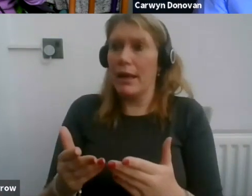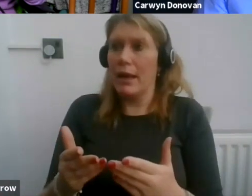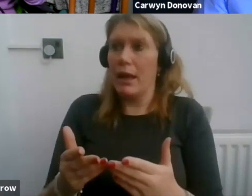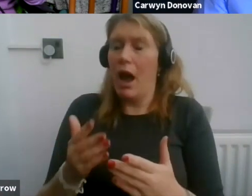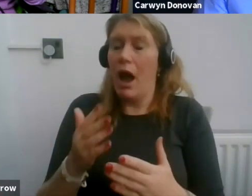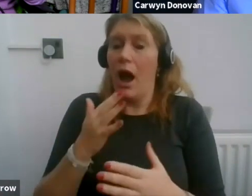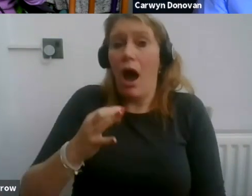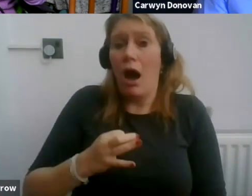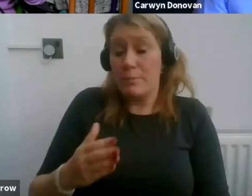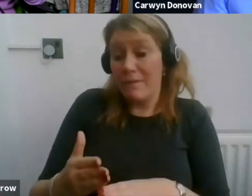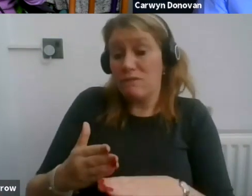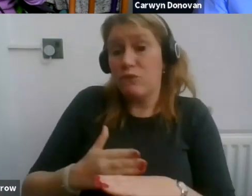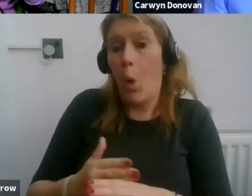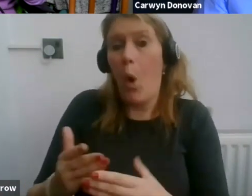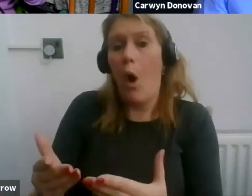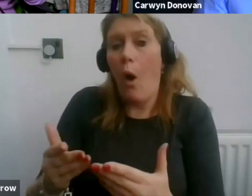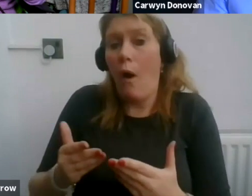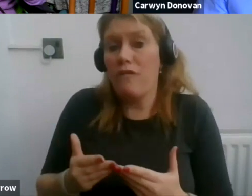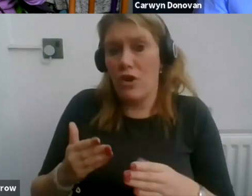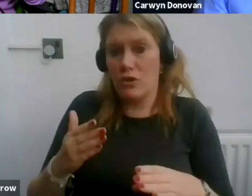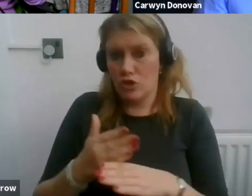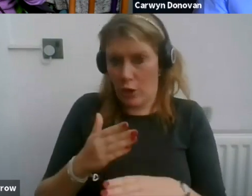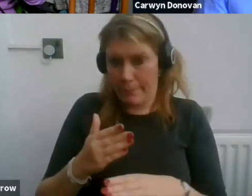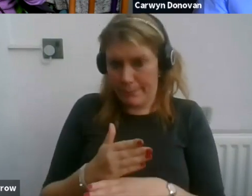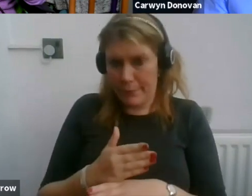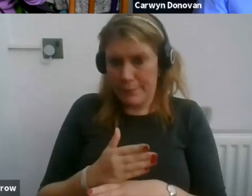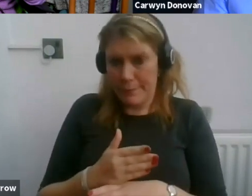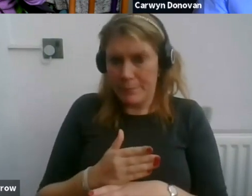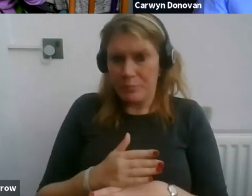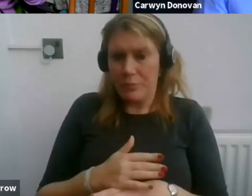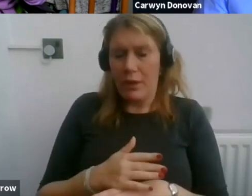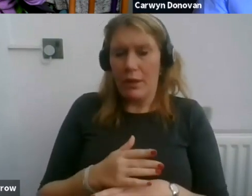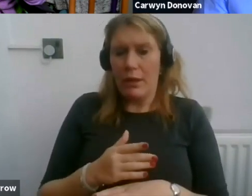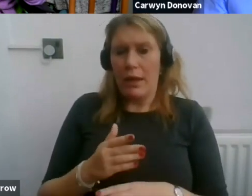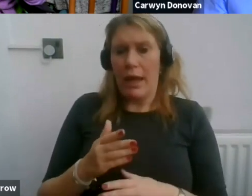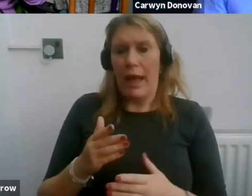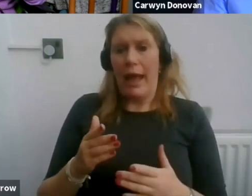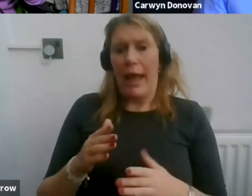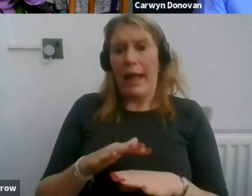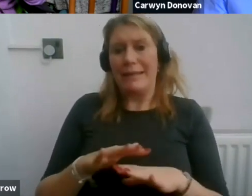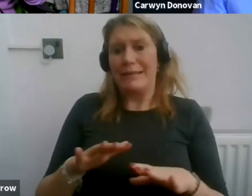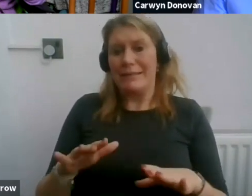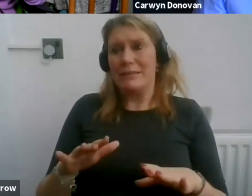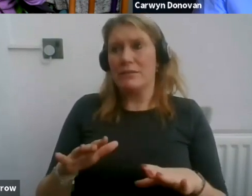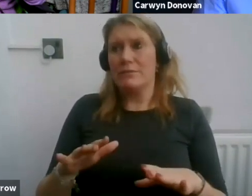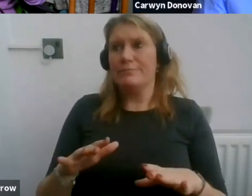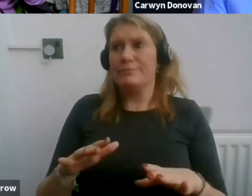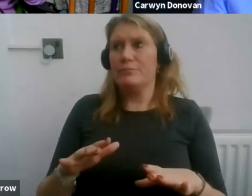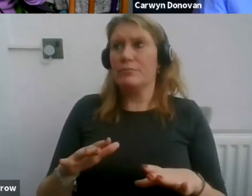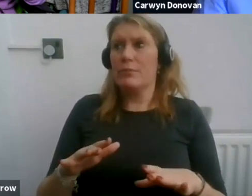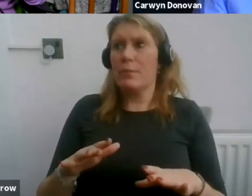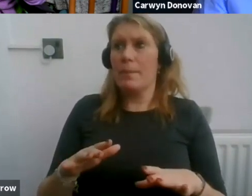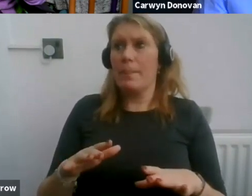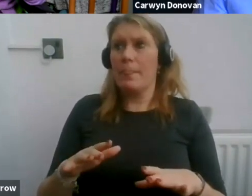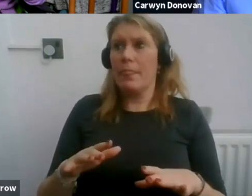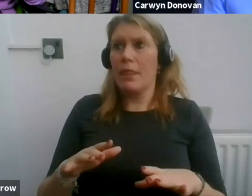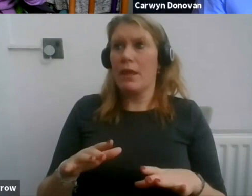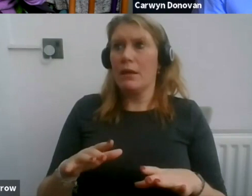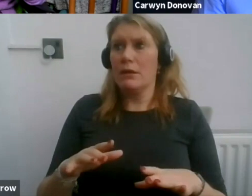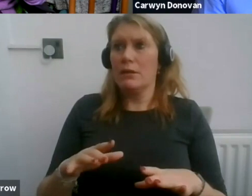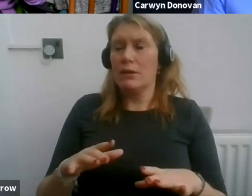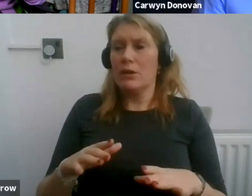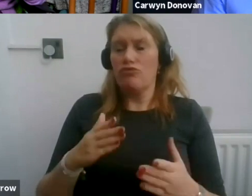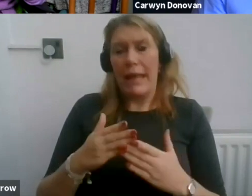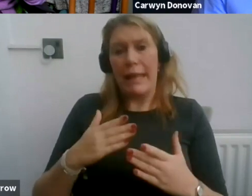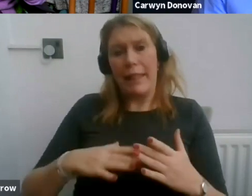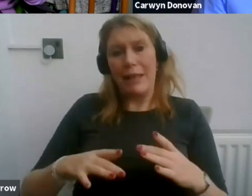It should not be a question. It should not be bought into the matter of whether or not they want to engage you for that work. They